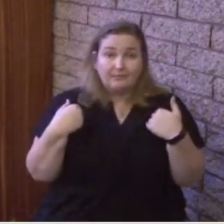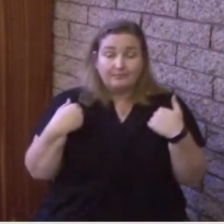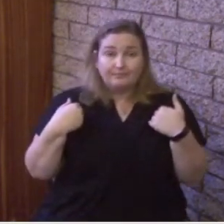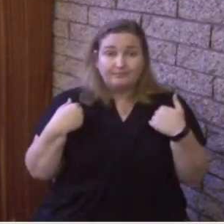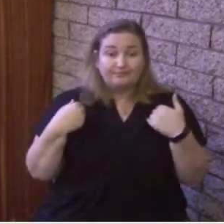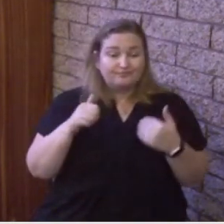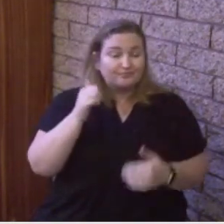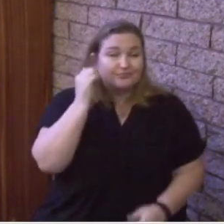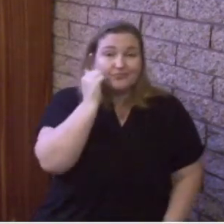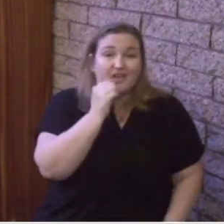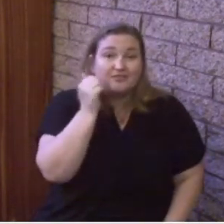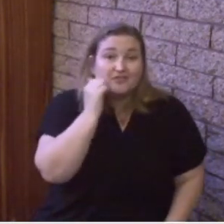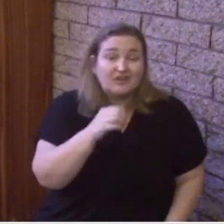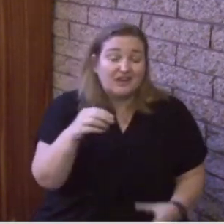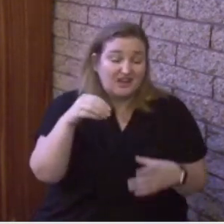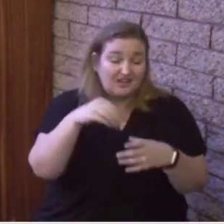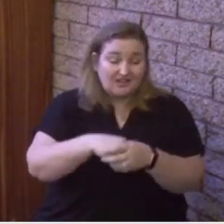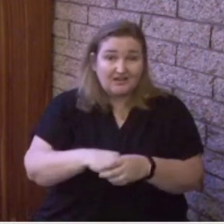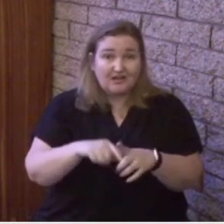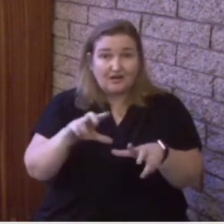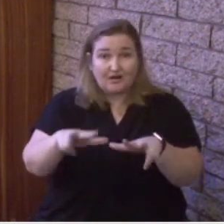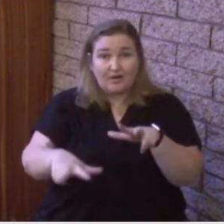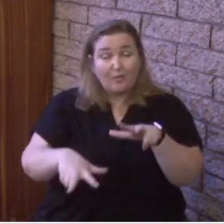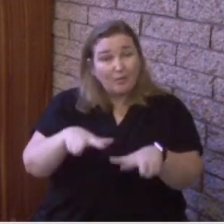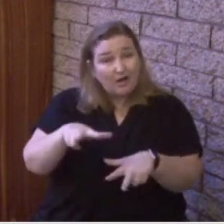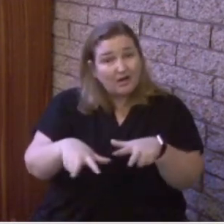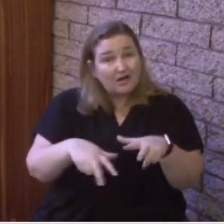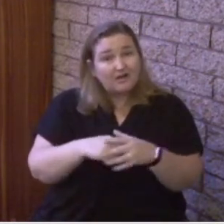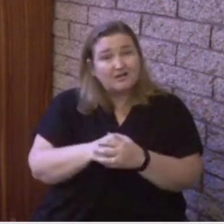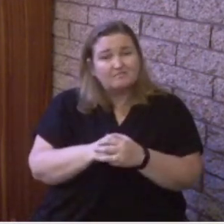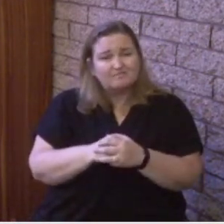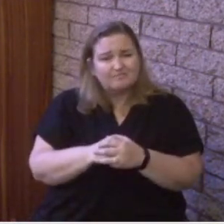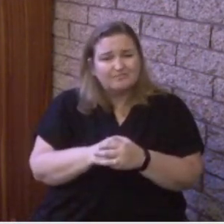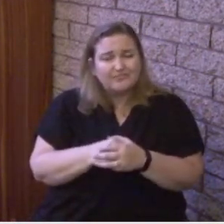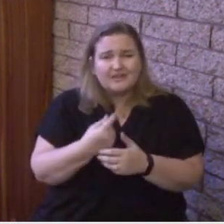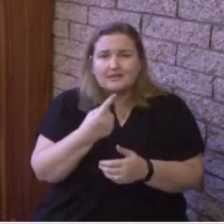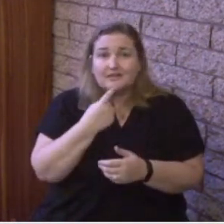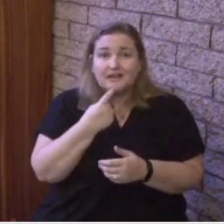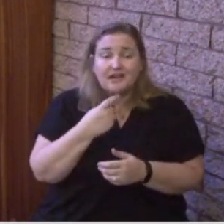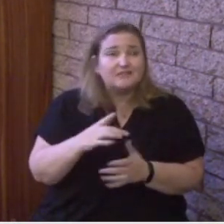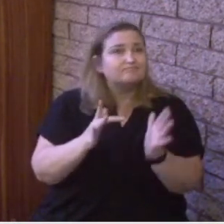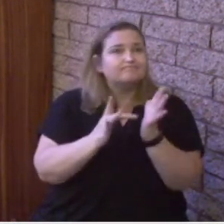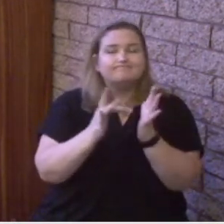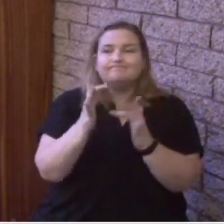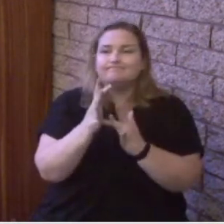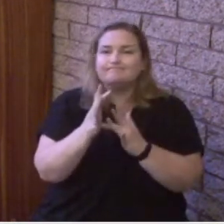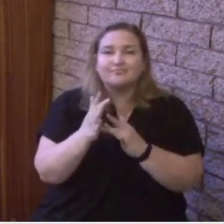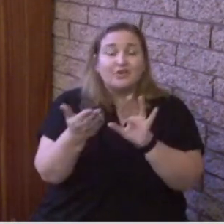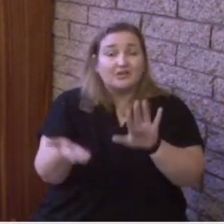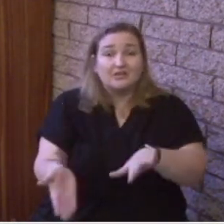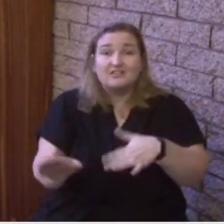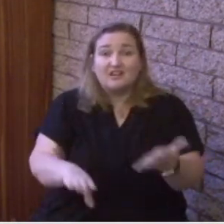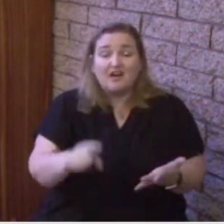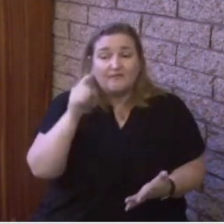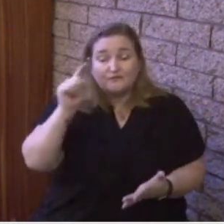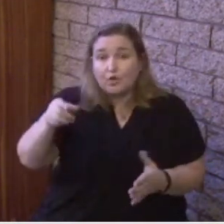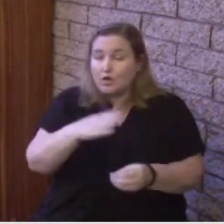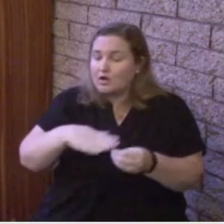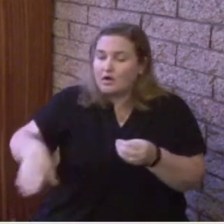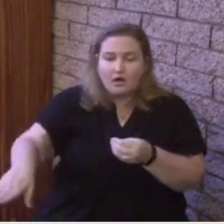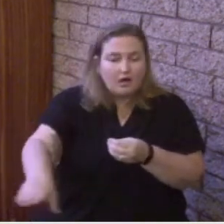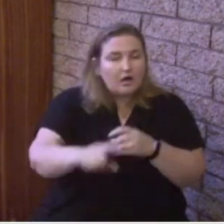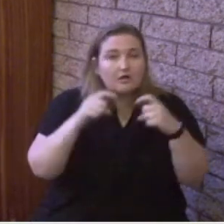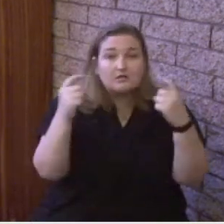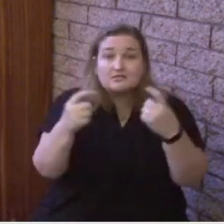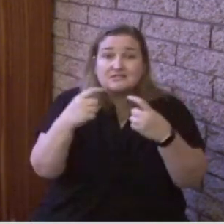every day in our walk acknowledging that Jesus Christ died for every sin that I committed every sin that you